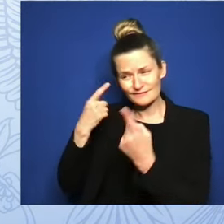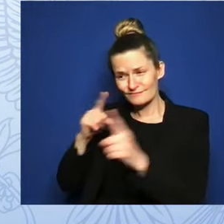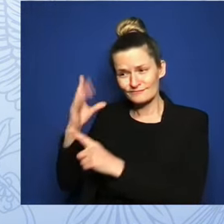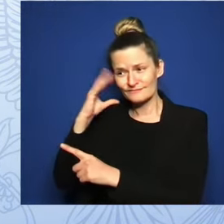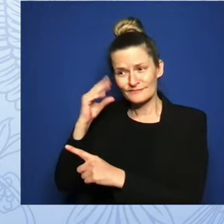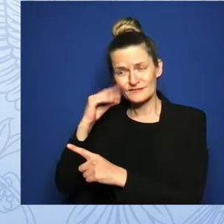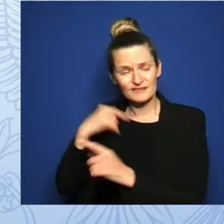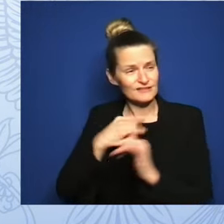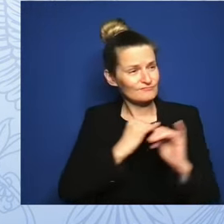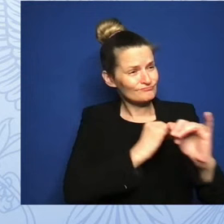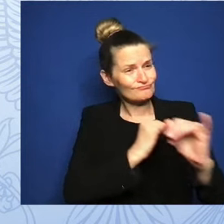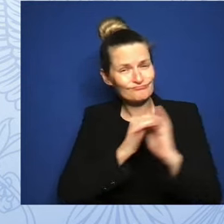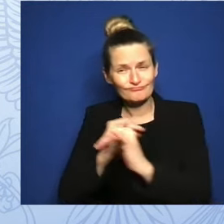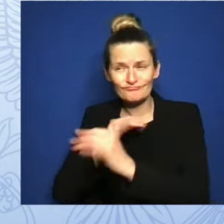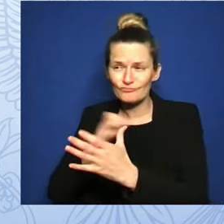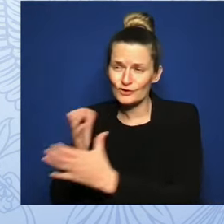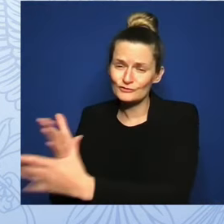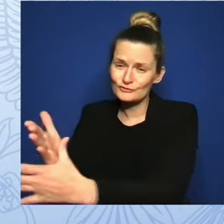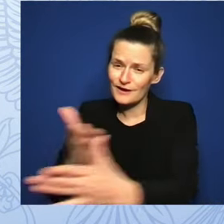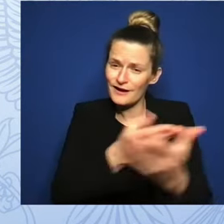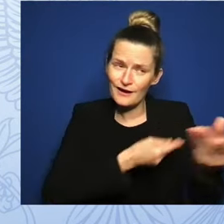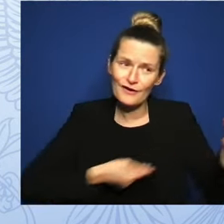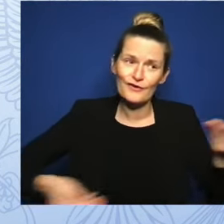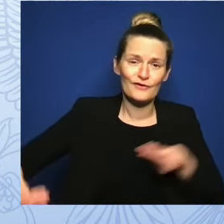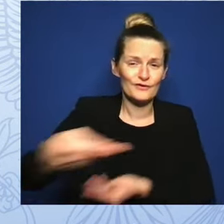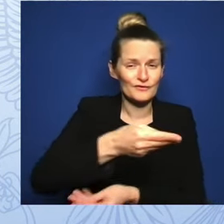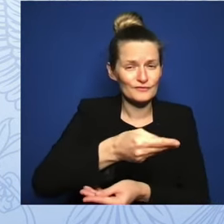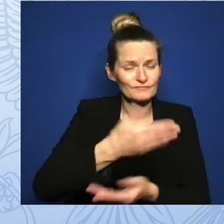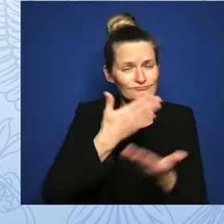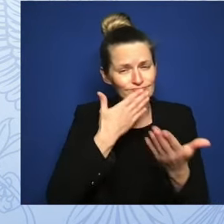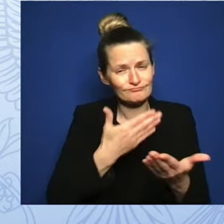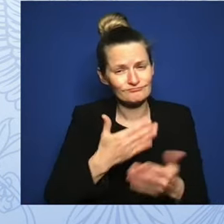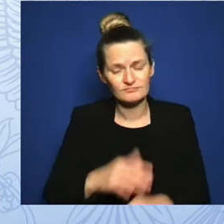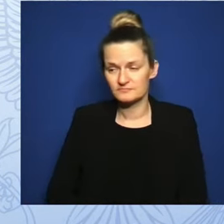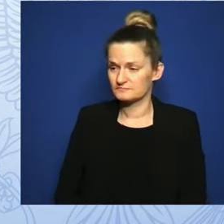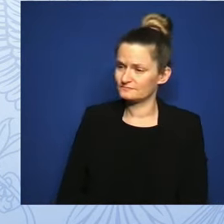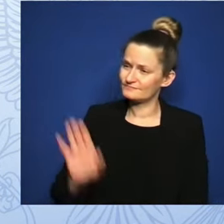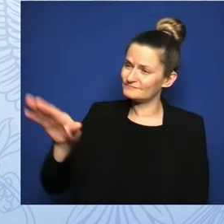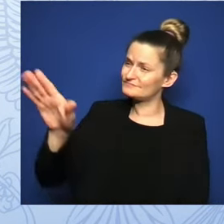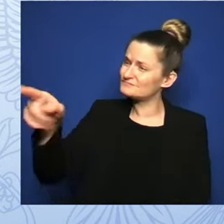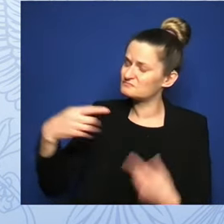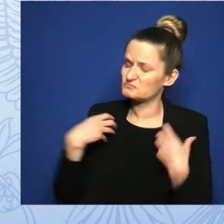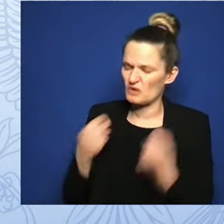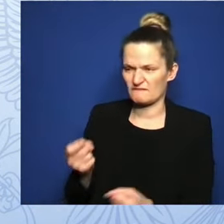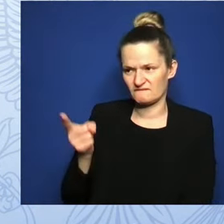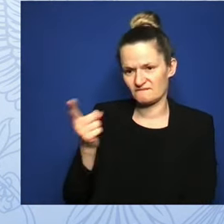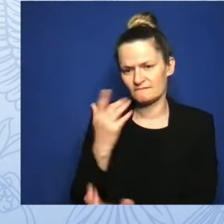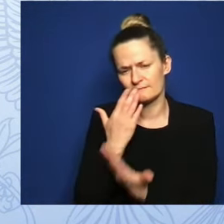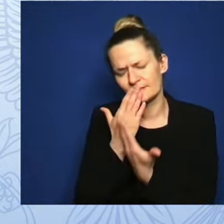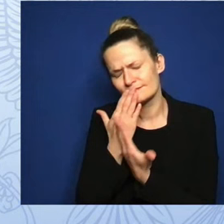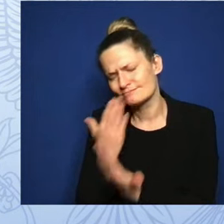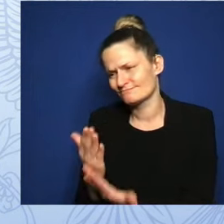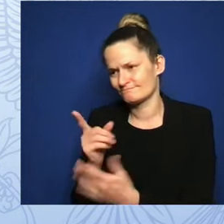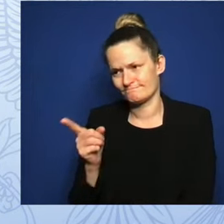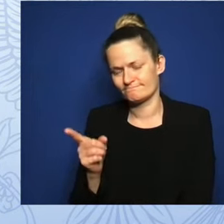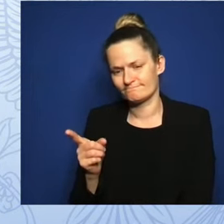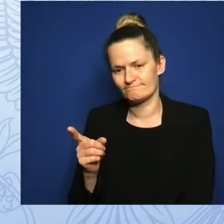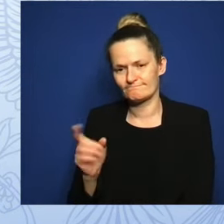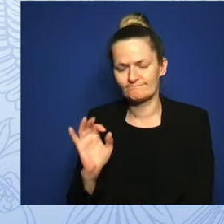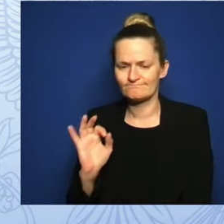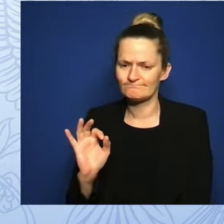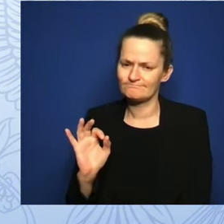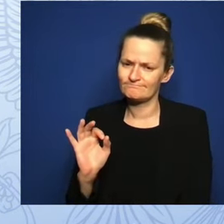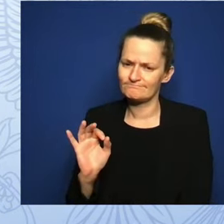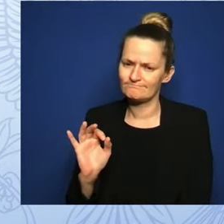Very brave. Thank you. Thank you so much. Thank you so much, Nancy.